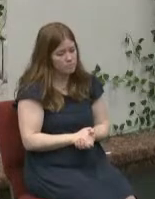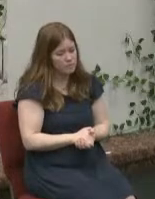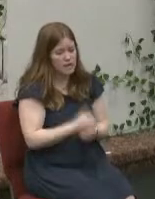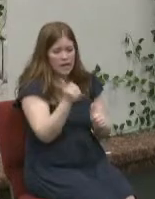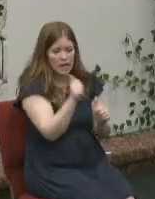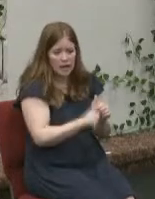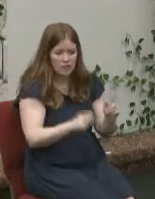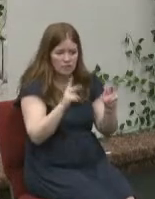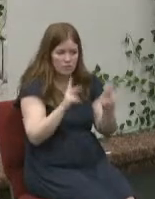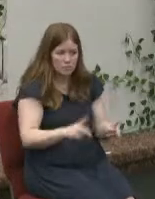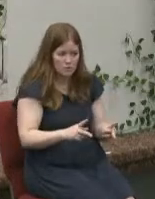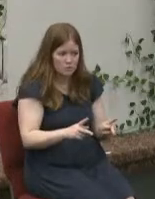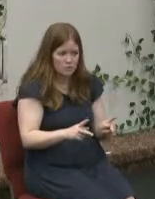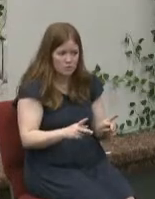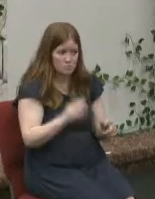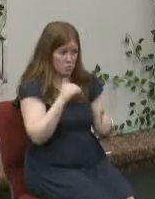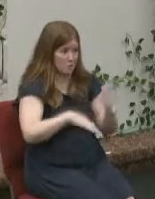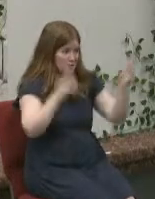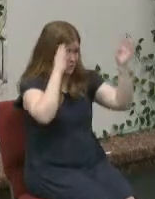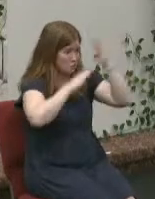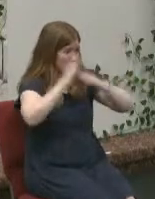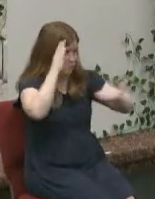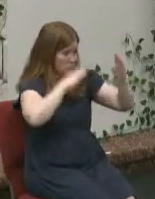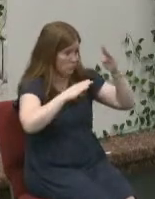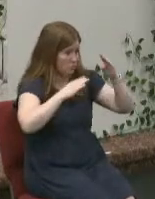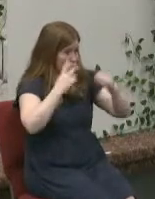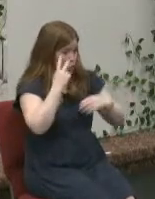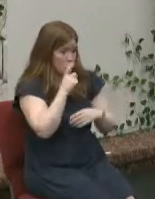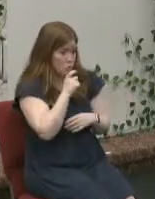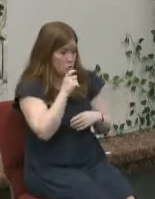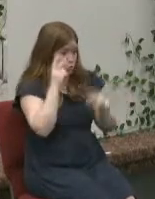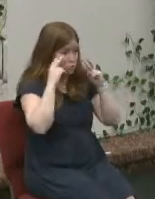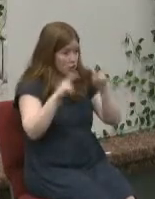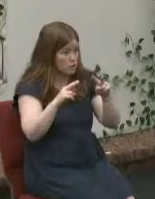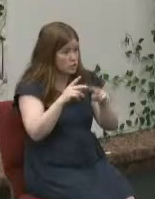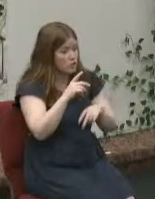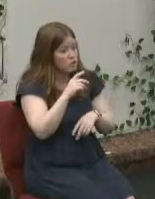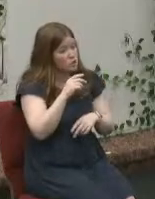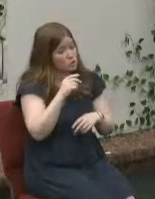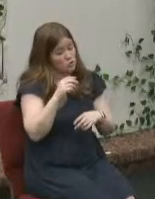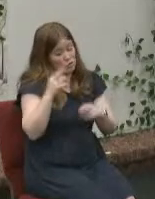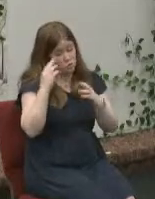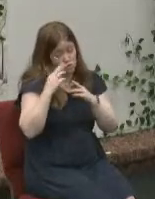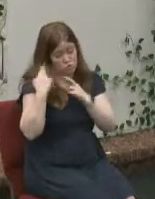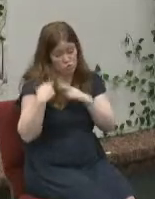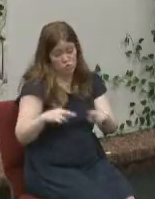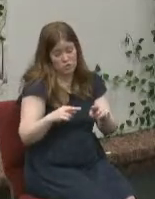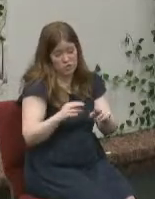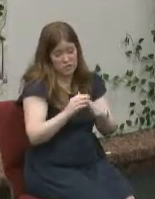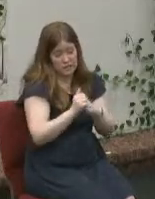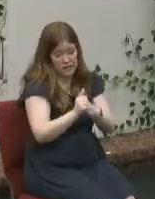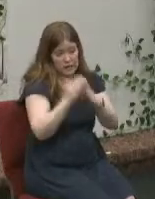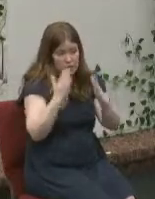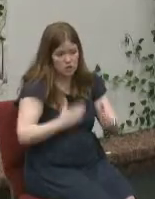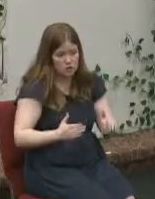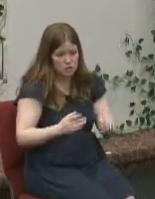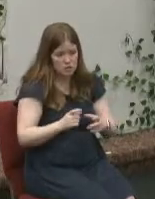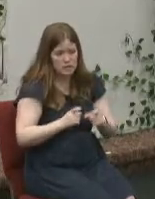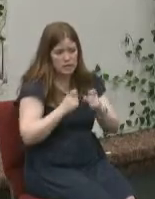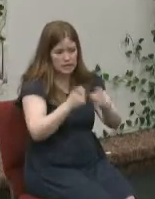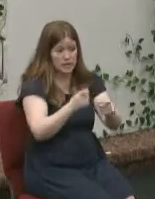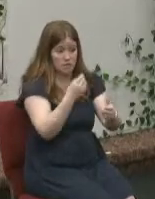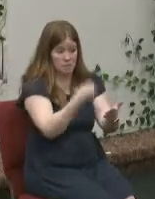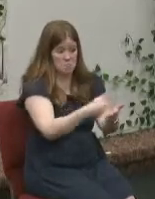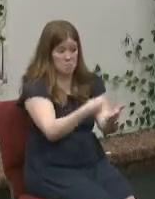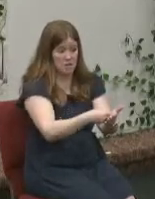everyone would be in jeopardy so they bribed them the bible says in verses 11 through 15 they take money and they bribe